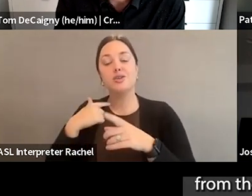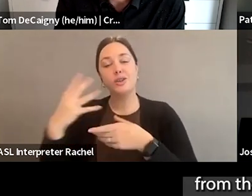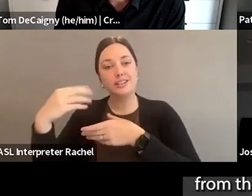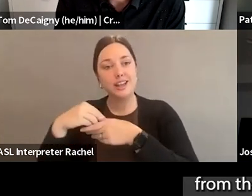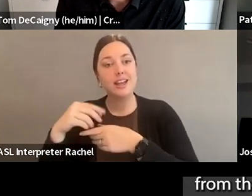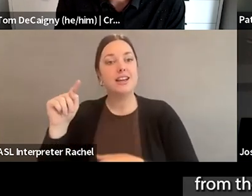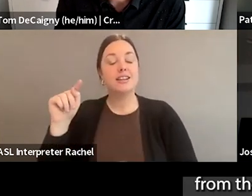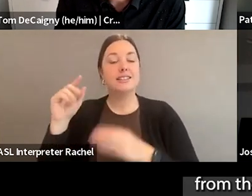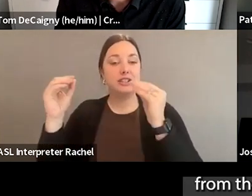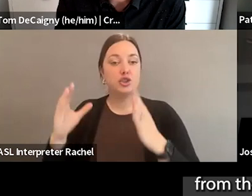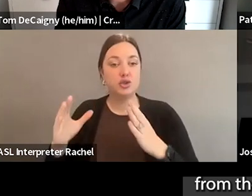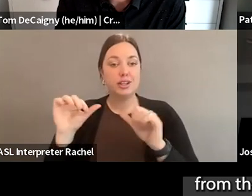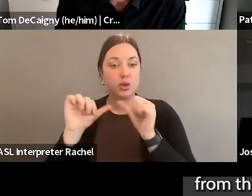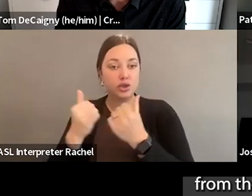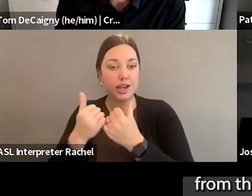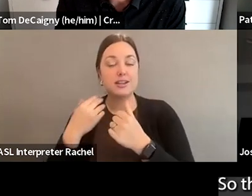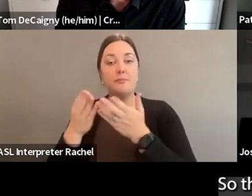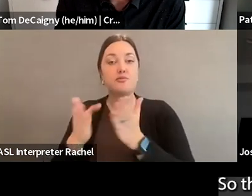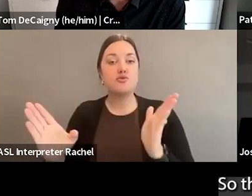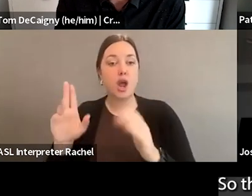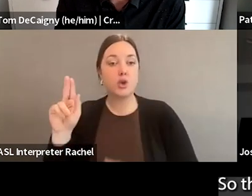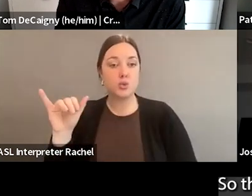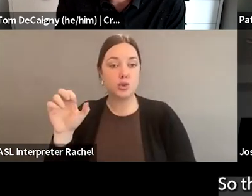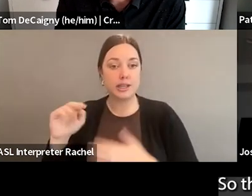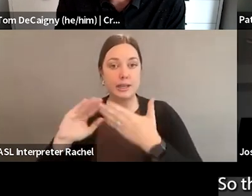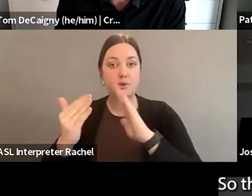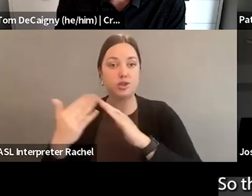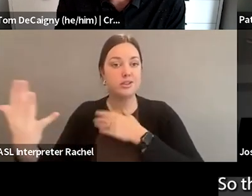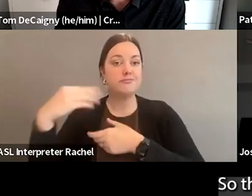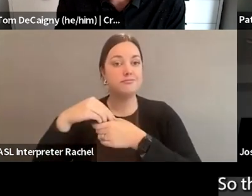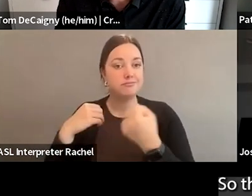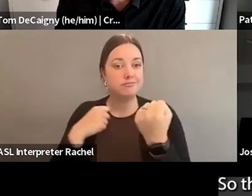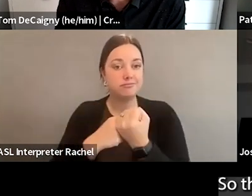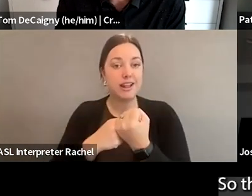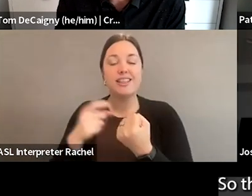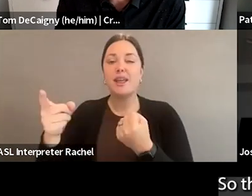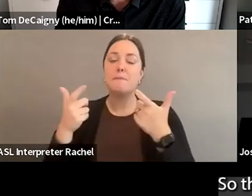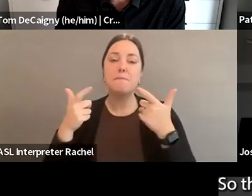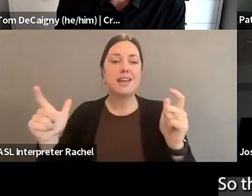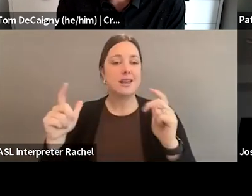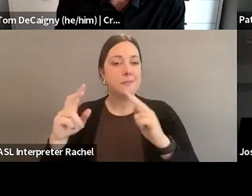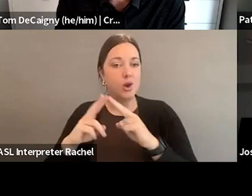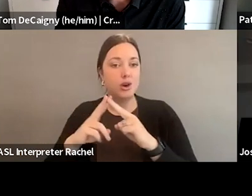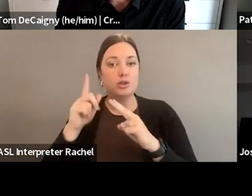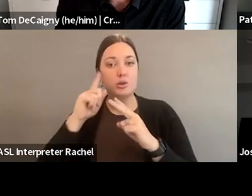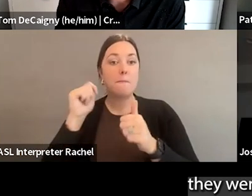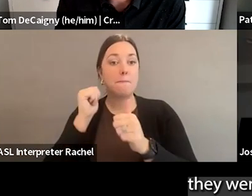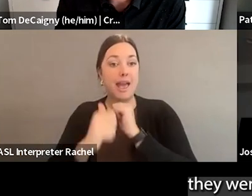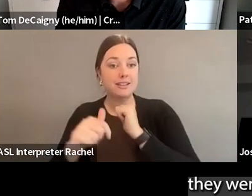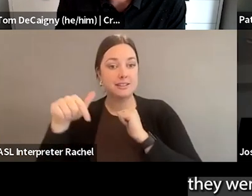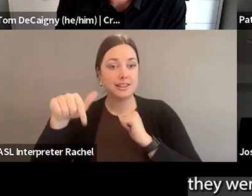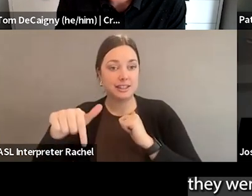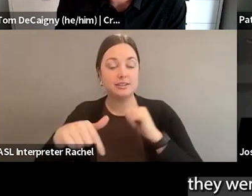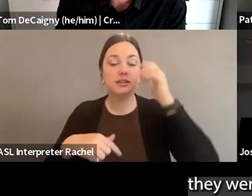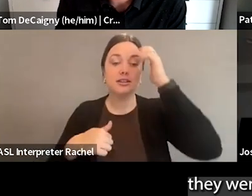and the broader teacher union community. So they were huge, huge partners in the lift to get this passed. As I mentioned, they